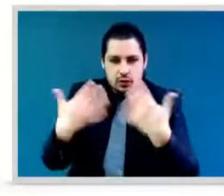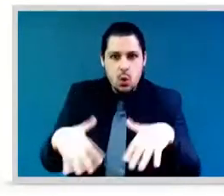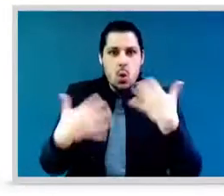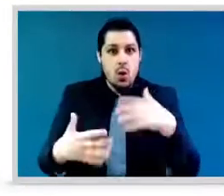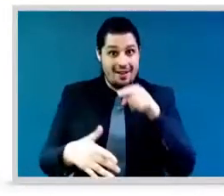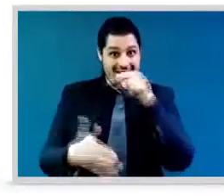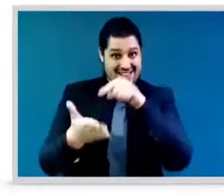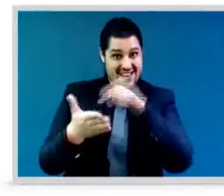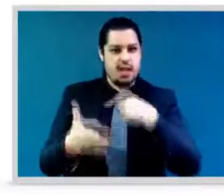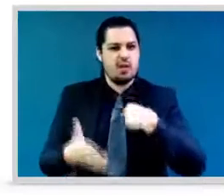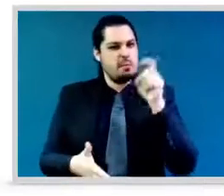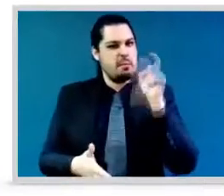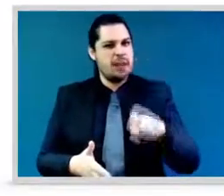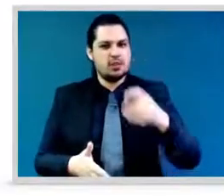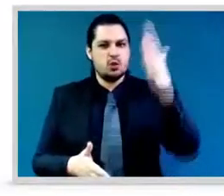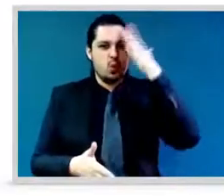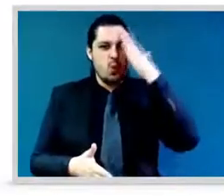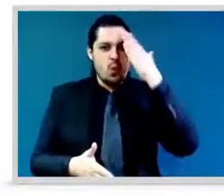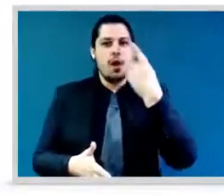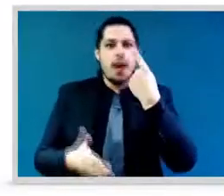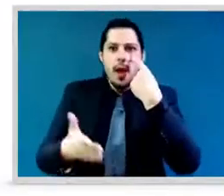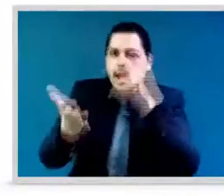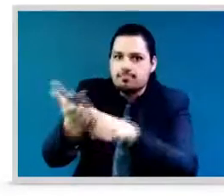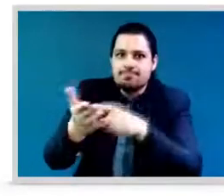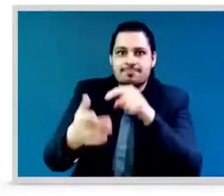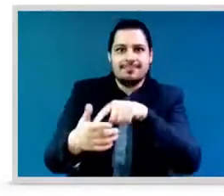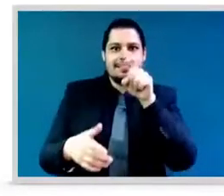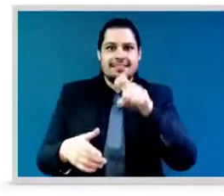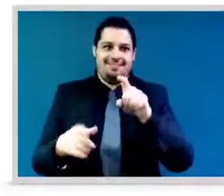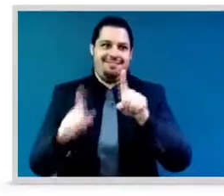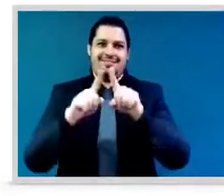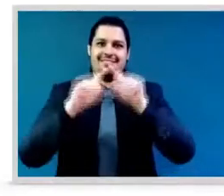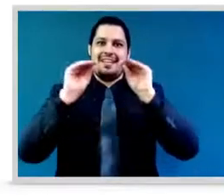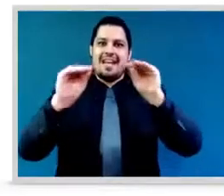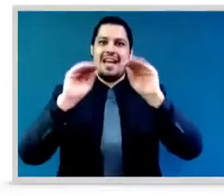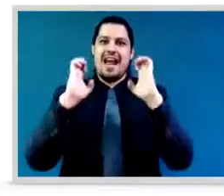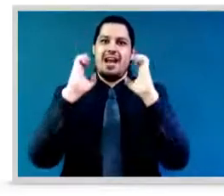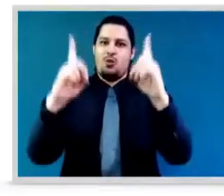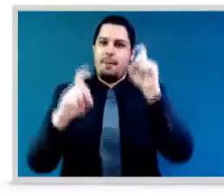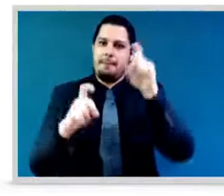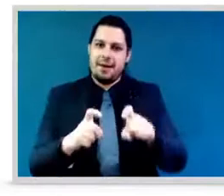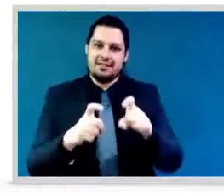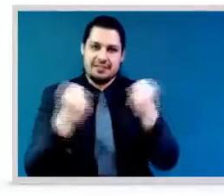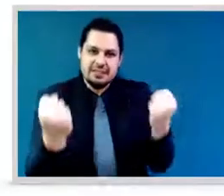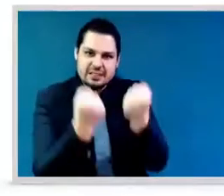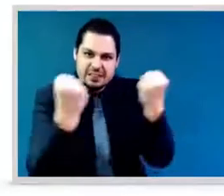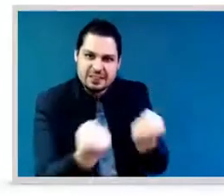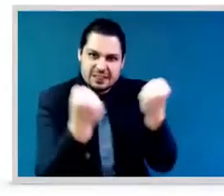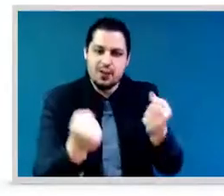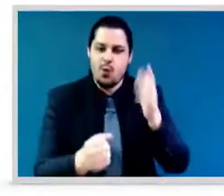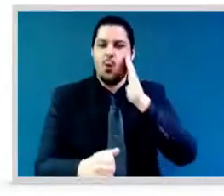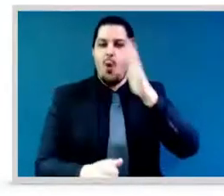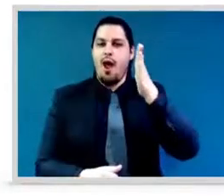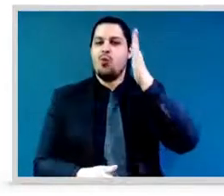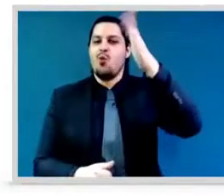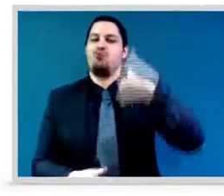to turn to i'd you hajir sharif who is a human rights advocate and co-founder of together we build it